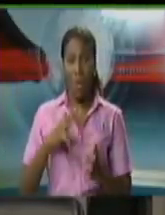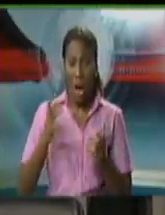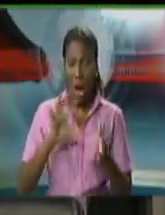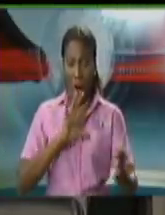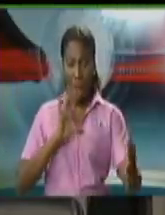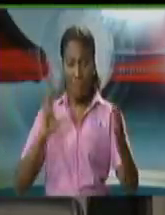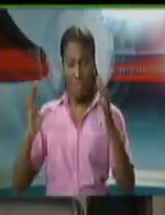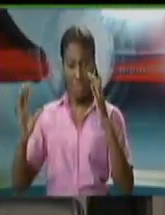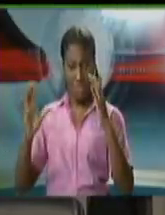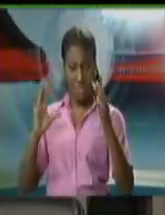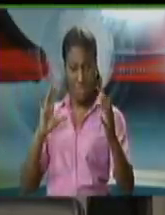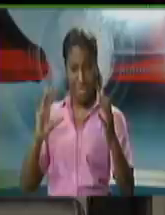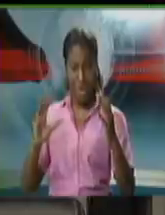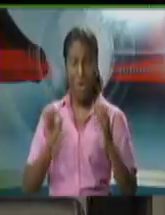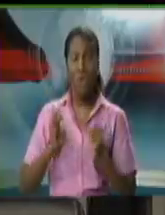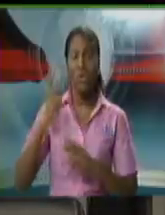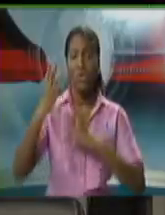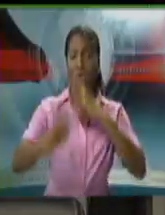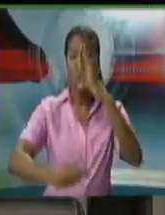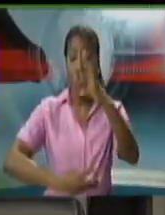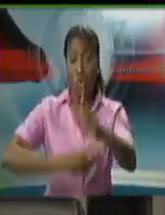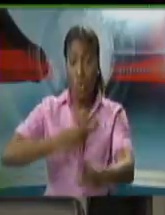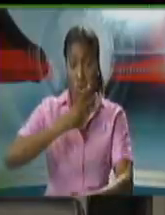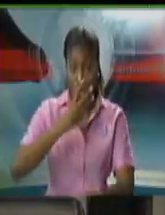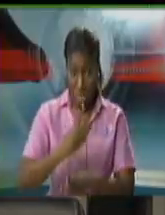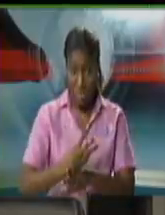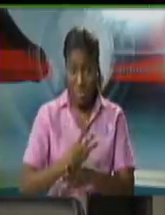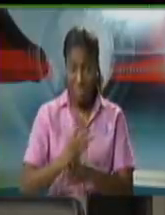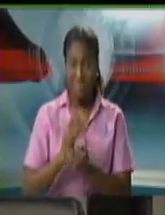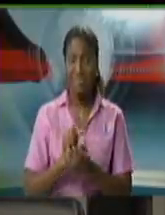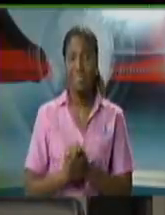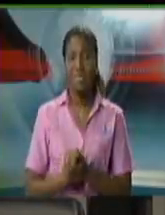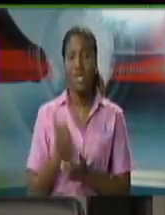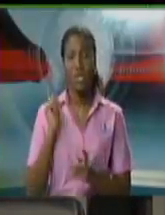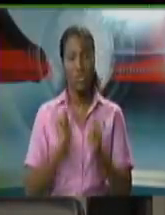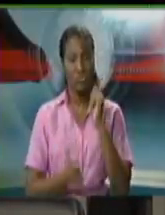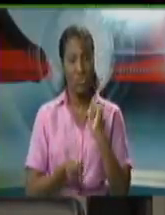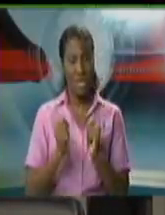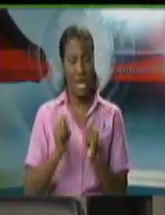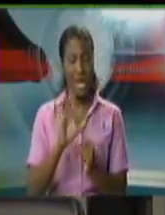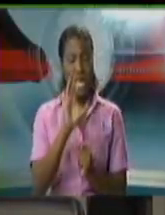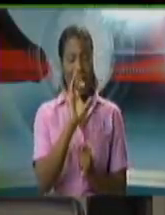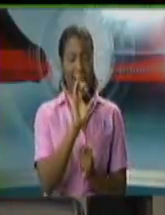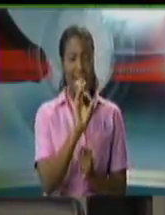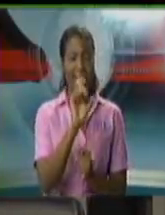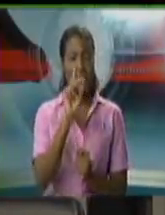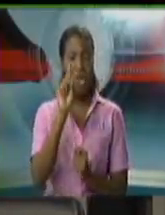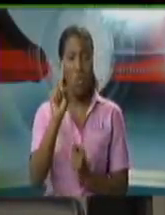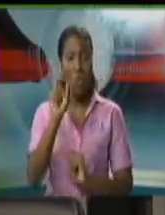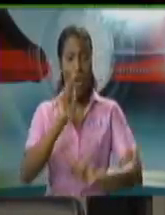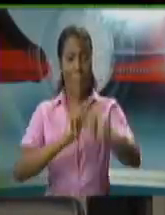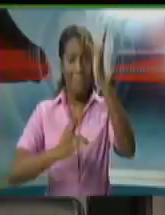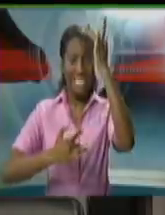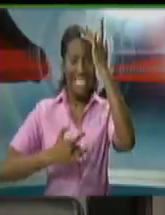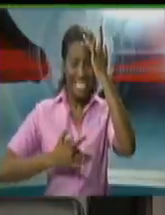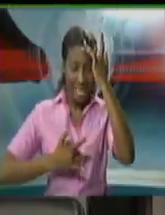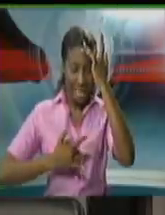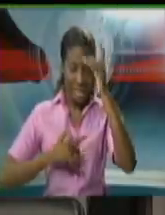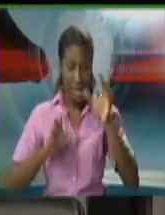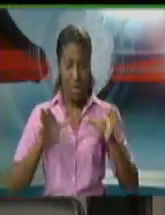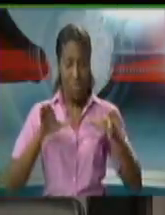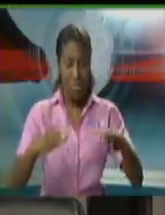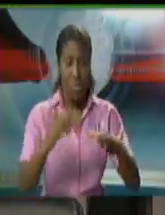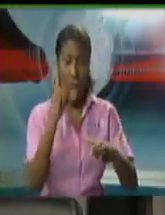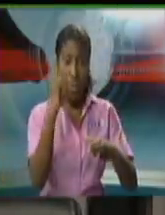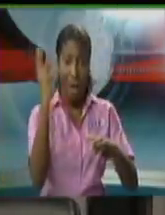and international community rates us now, we are now at 81 per million population. So while the